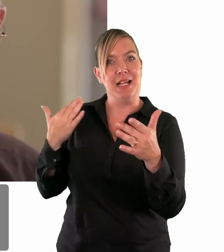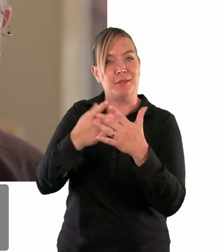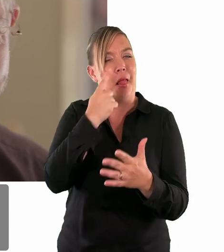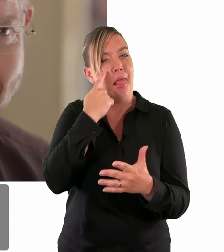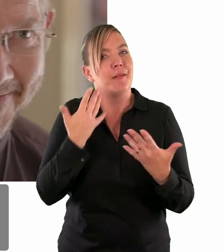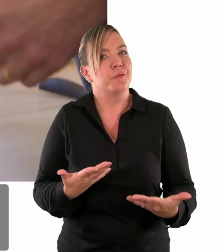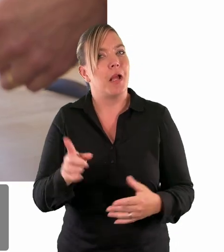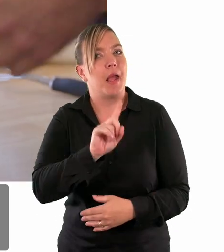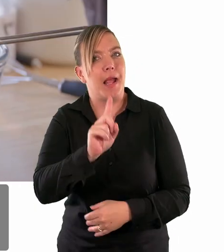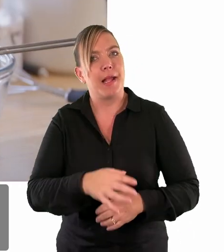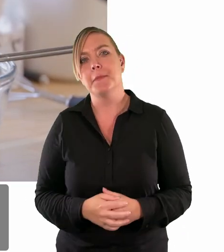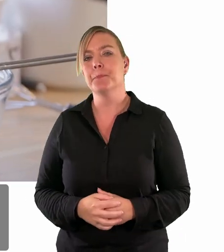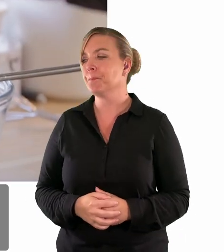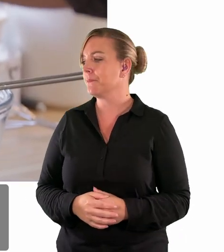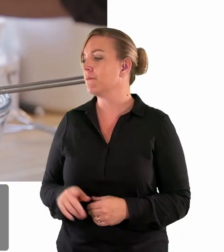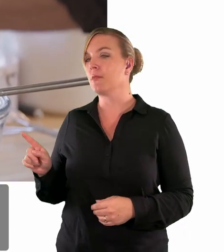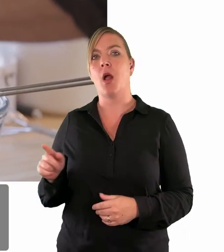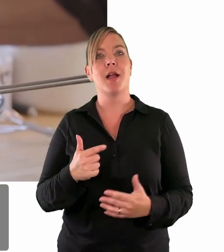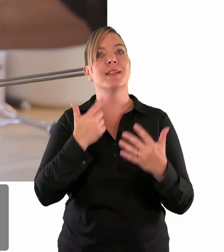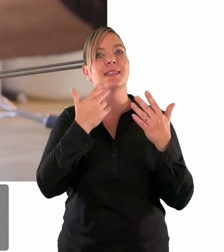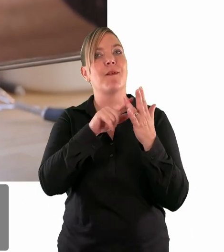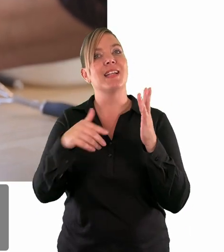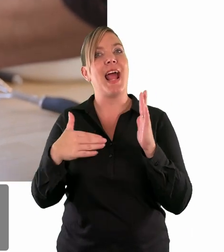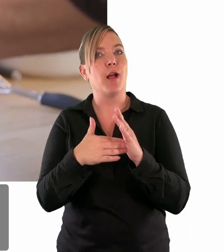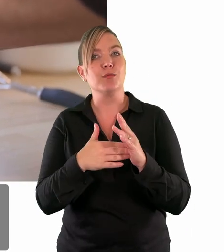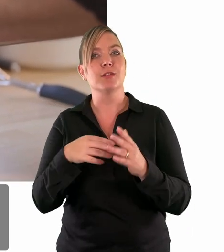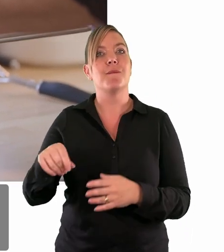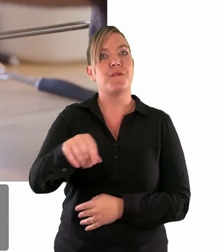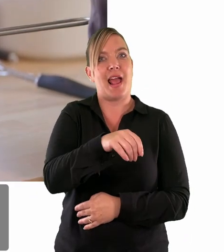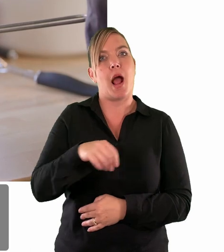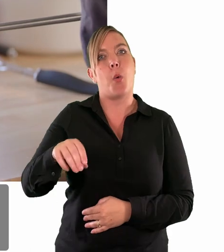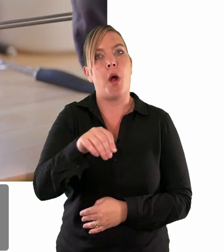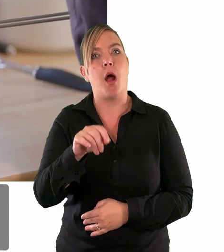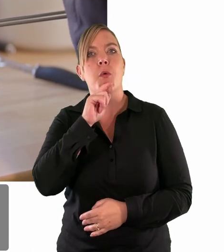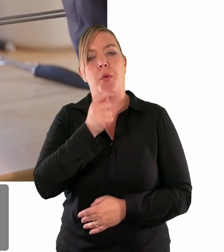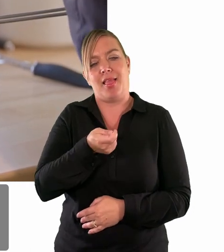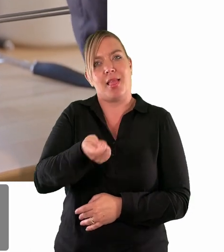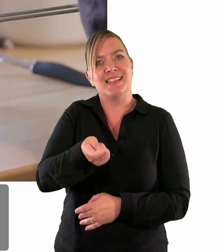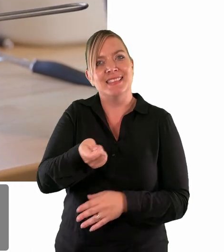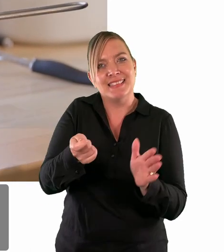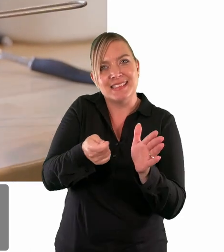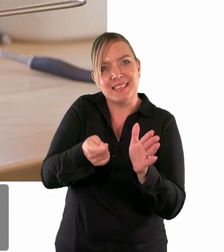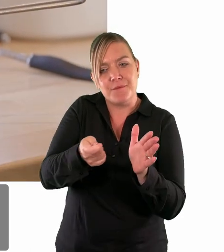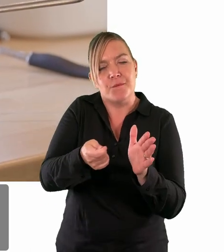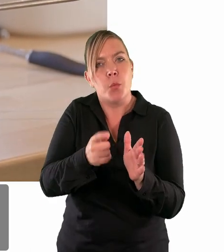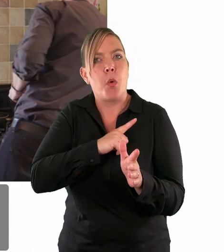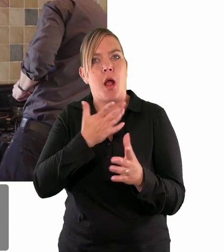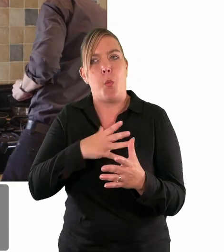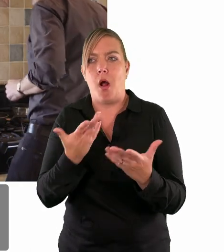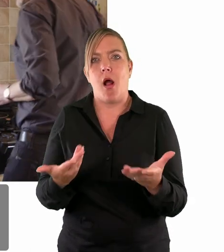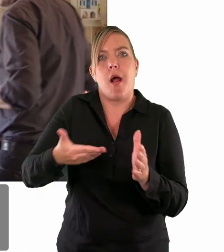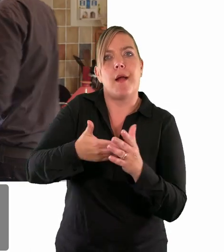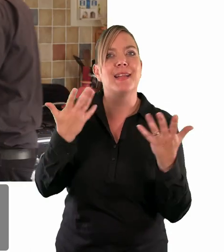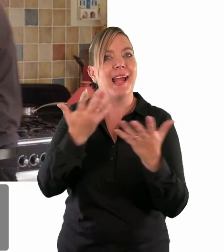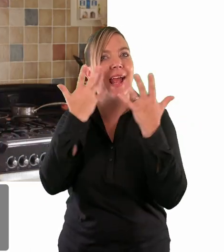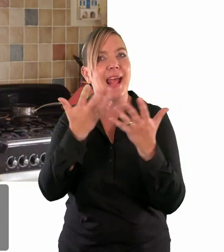it goes today. We've got seven ounces of flour here and we're just going to sift it to get lots of air into it. Like